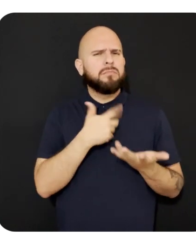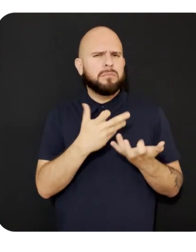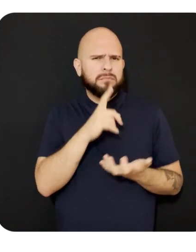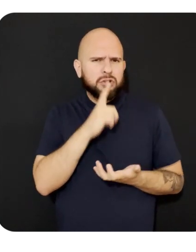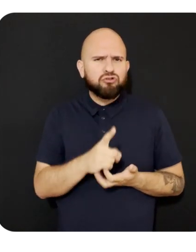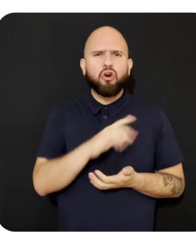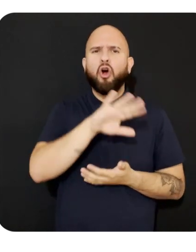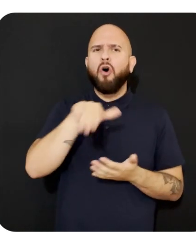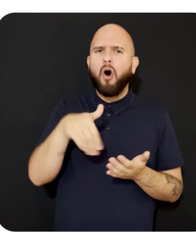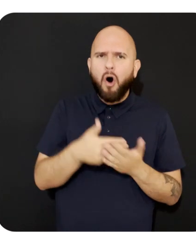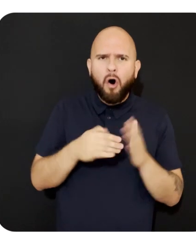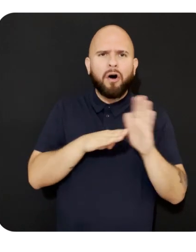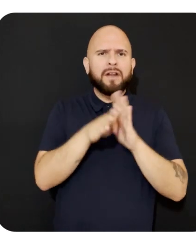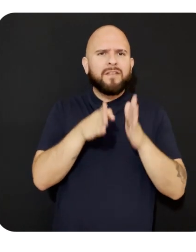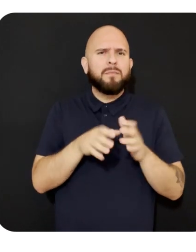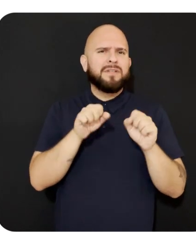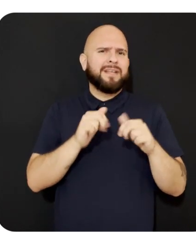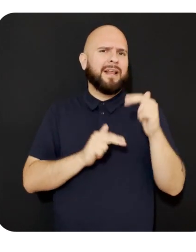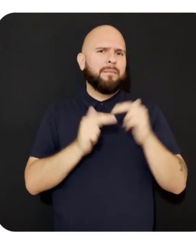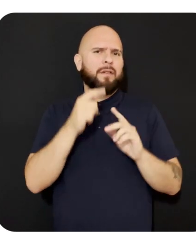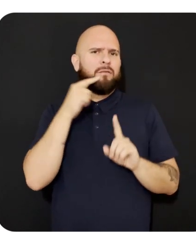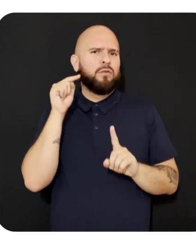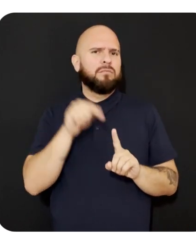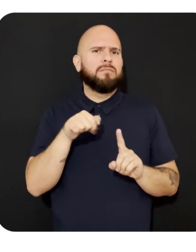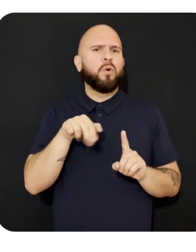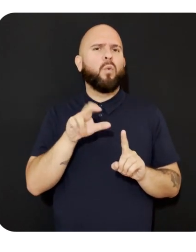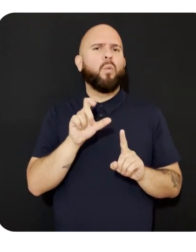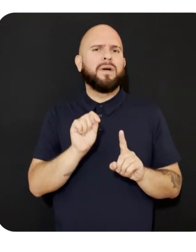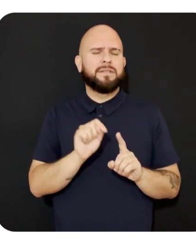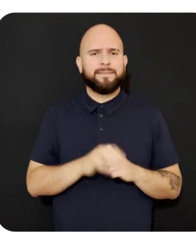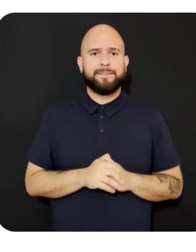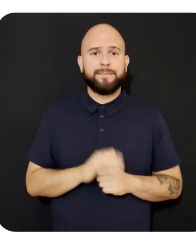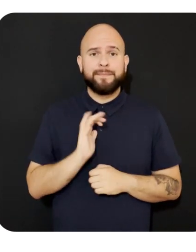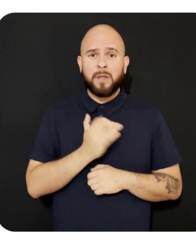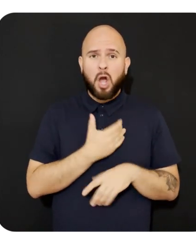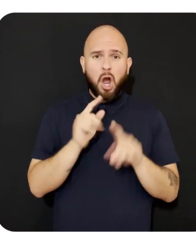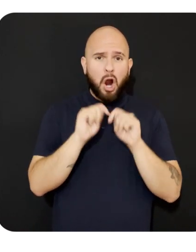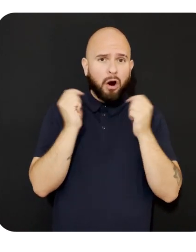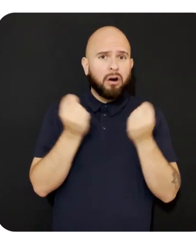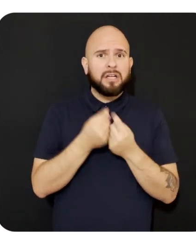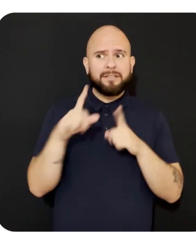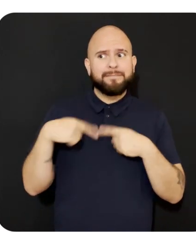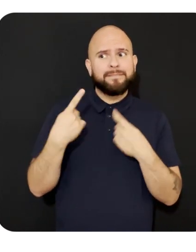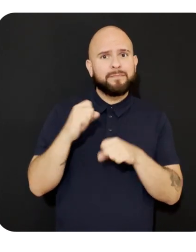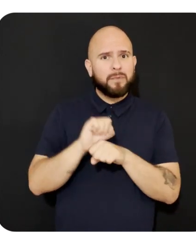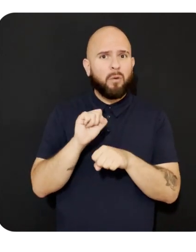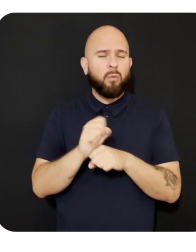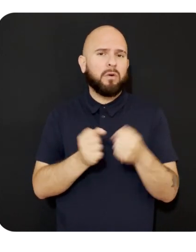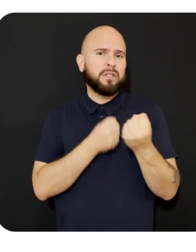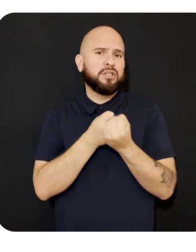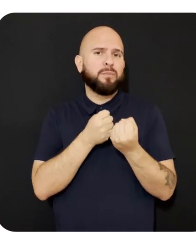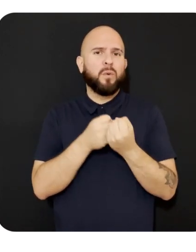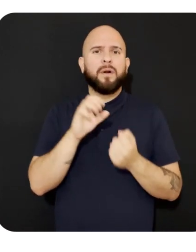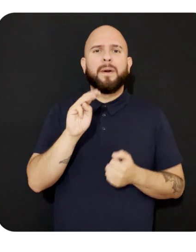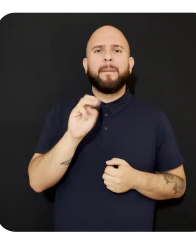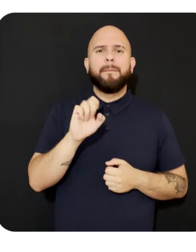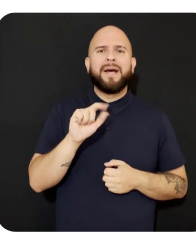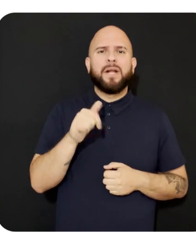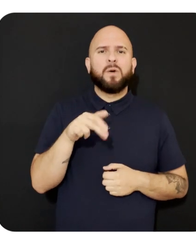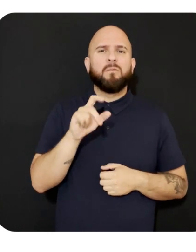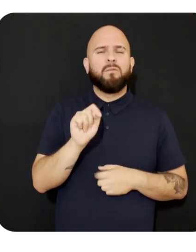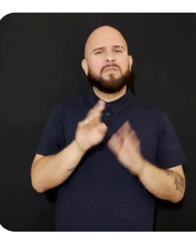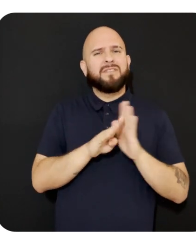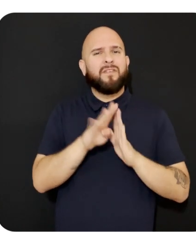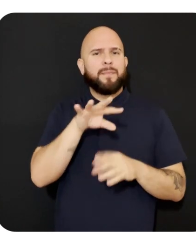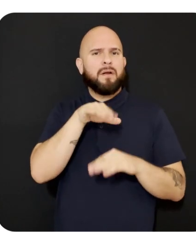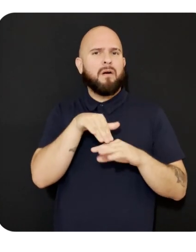all developers can build for Quest. Our teams have been working to officially support MetaQuest development on Mac,